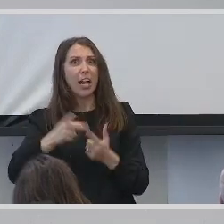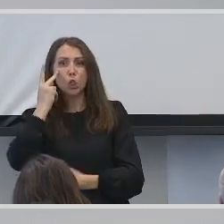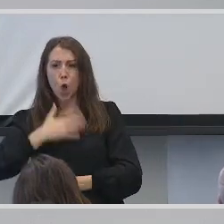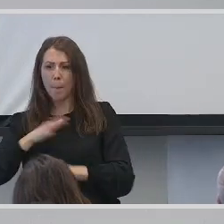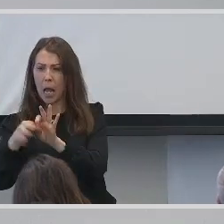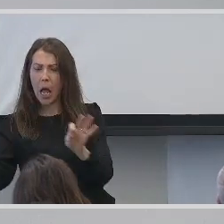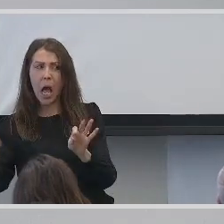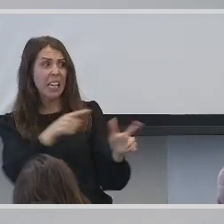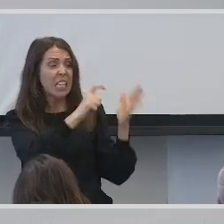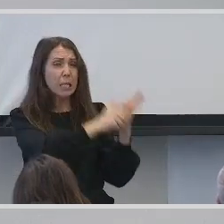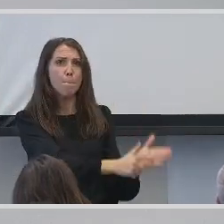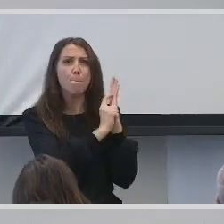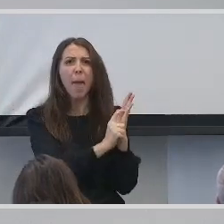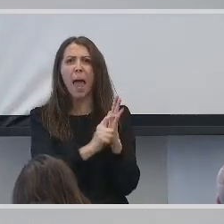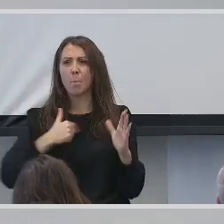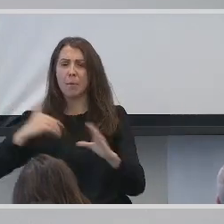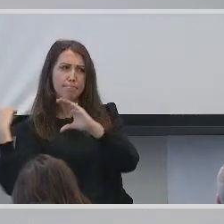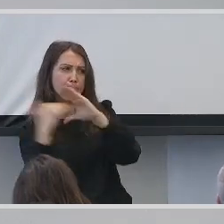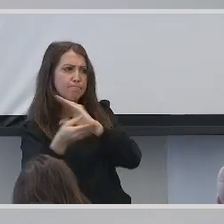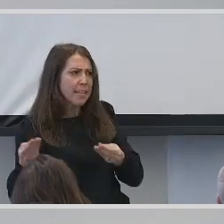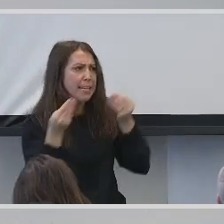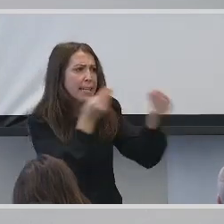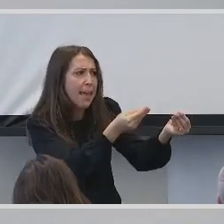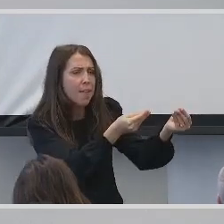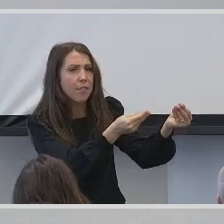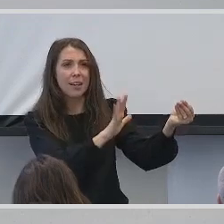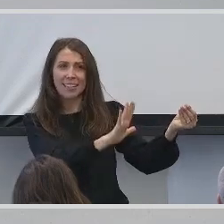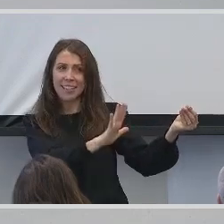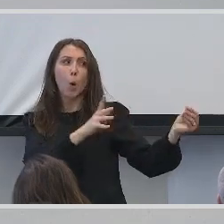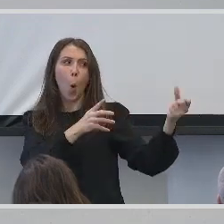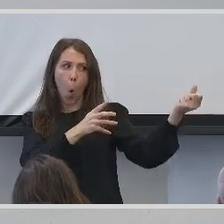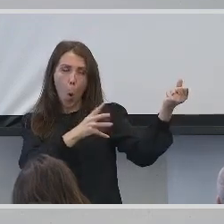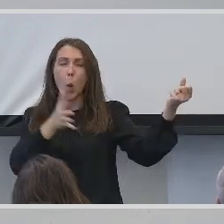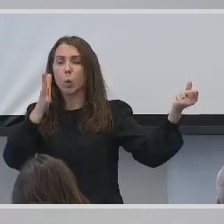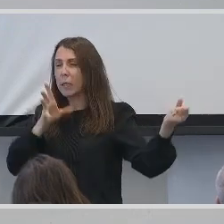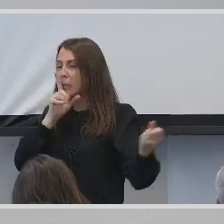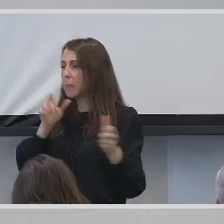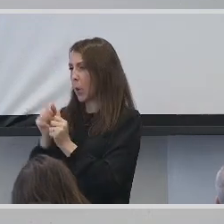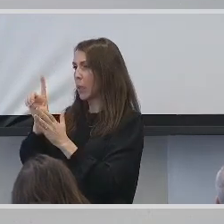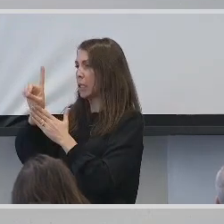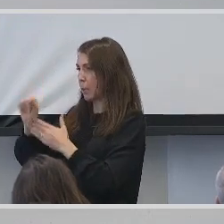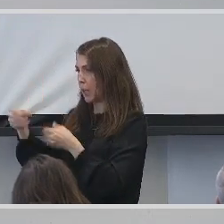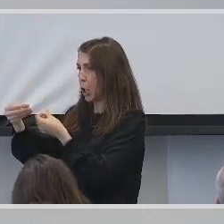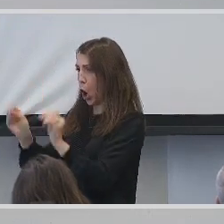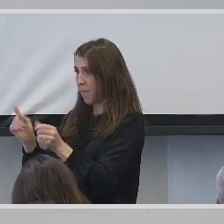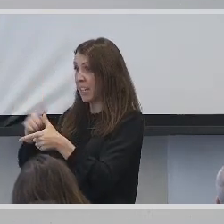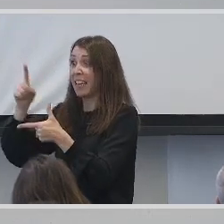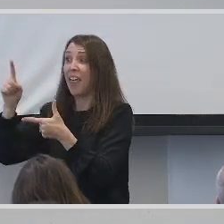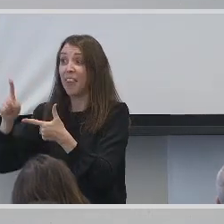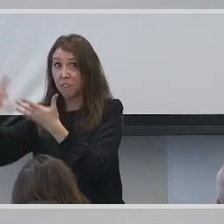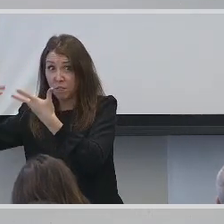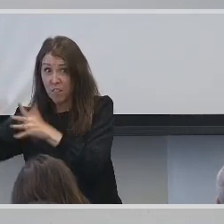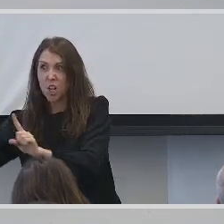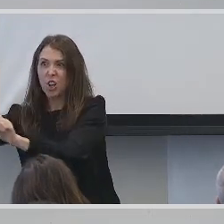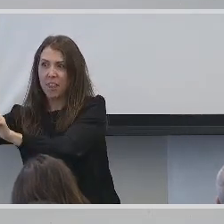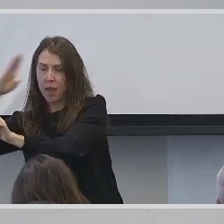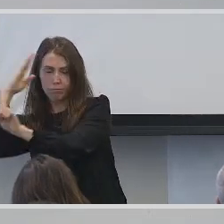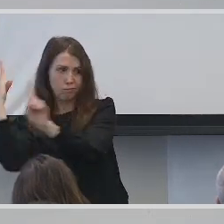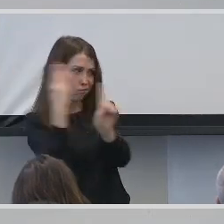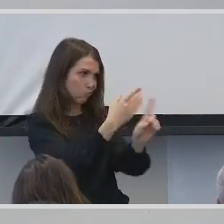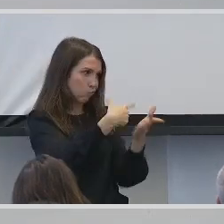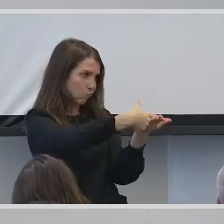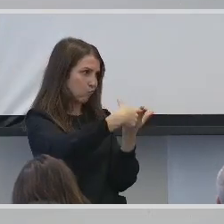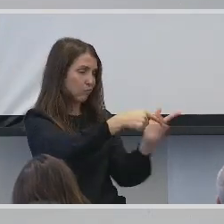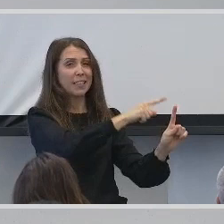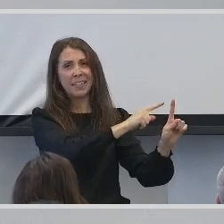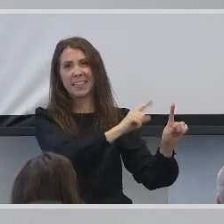the transcripts. I informed him that I would speak with the disabilities office, and then once I did, they spoke with him and he